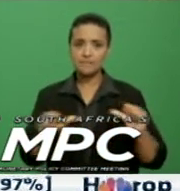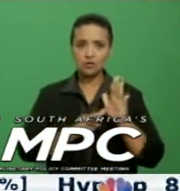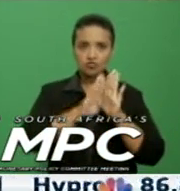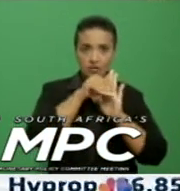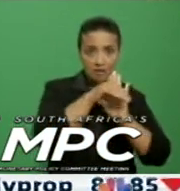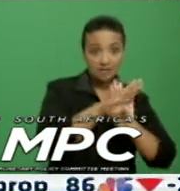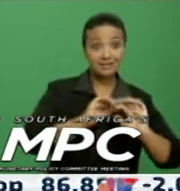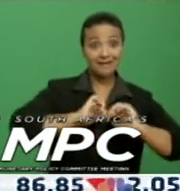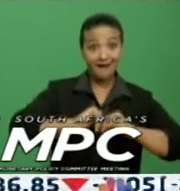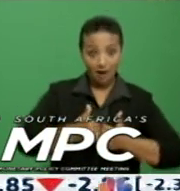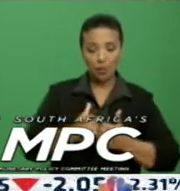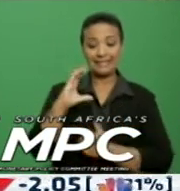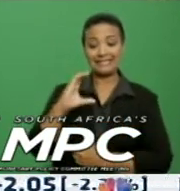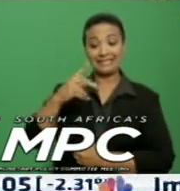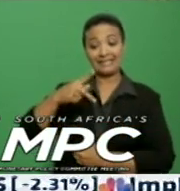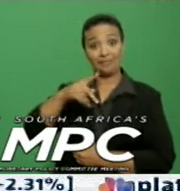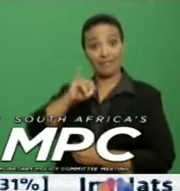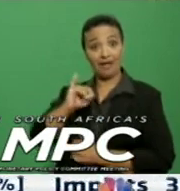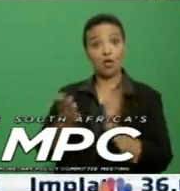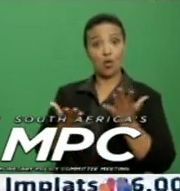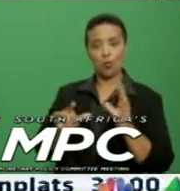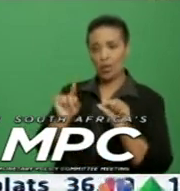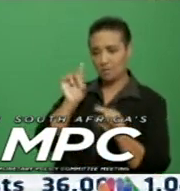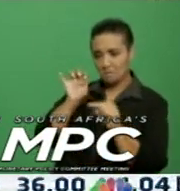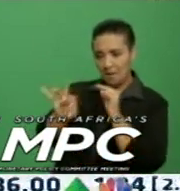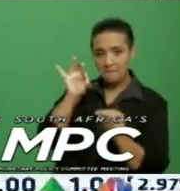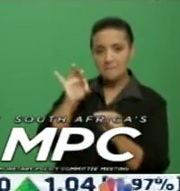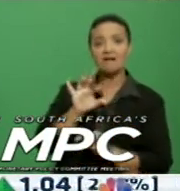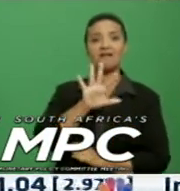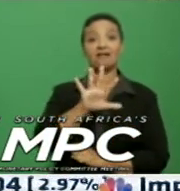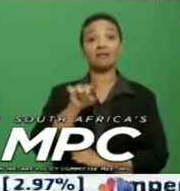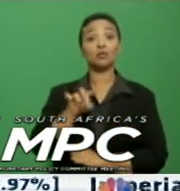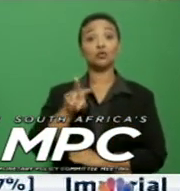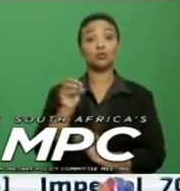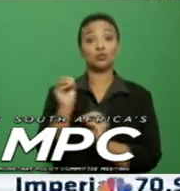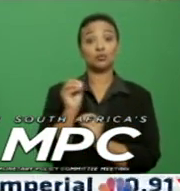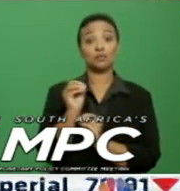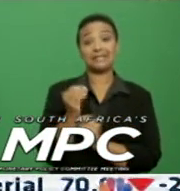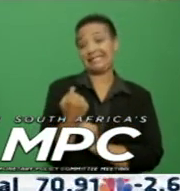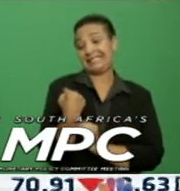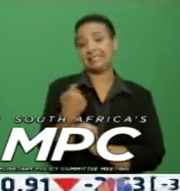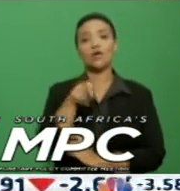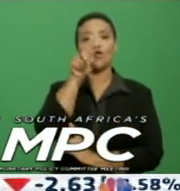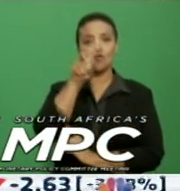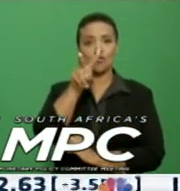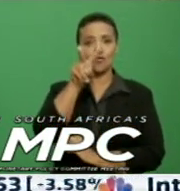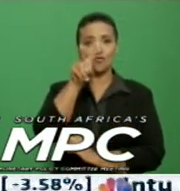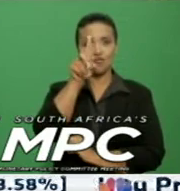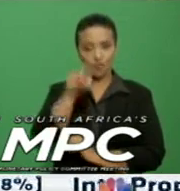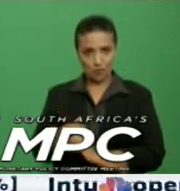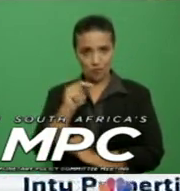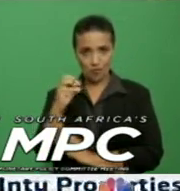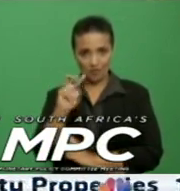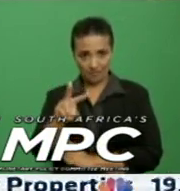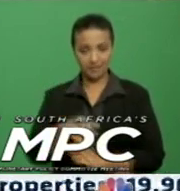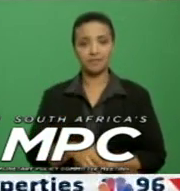Index, for all urban areas was 5.2% in November. Good price